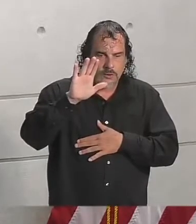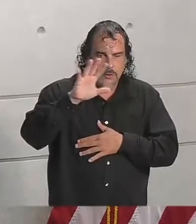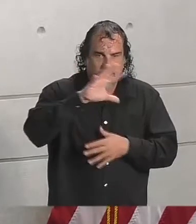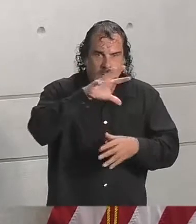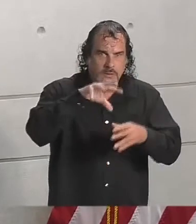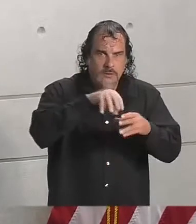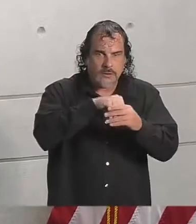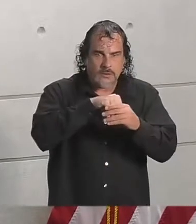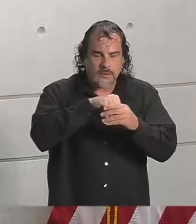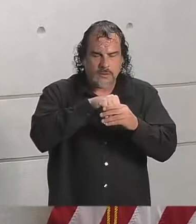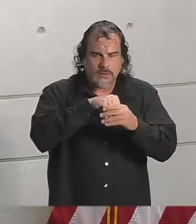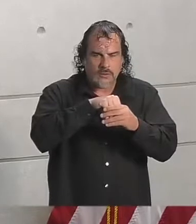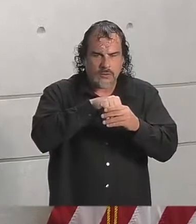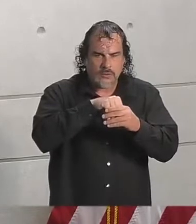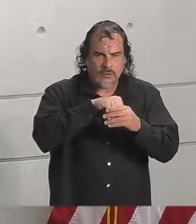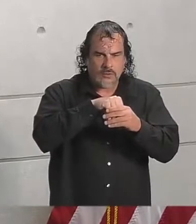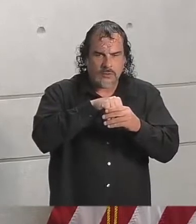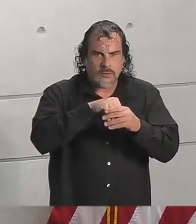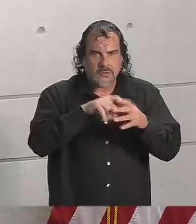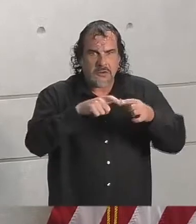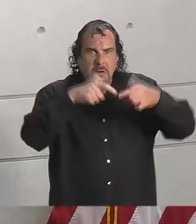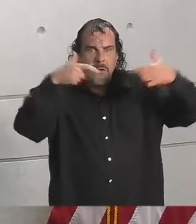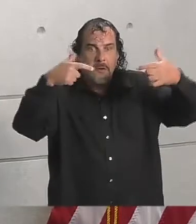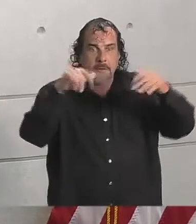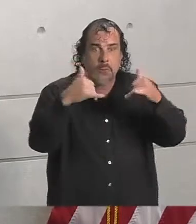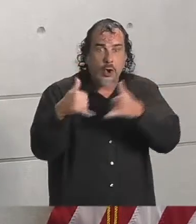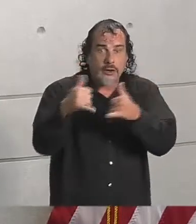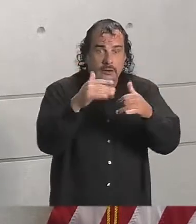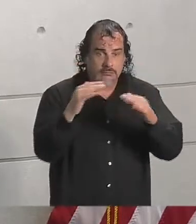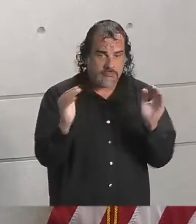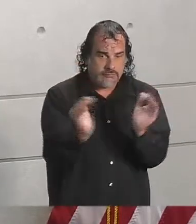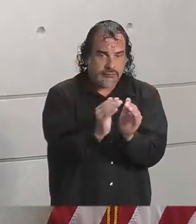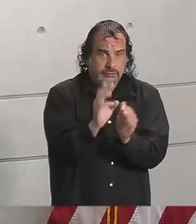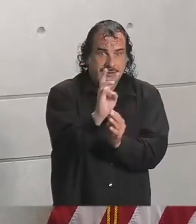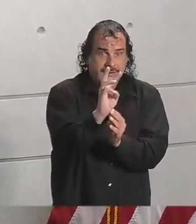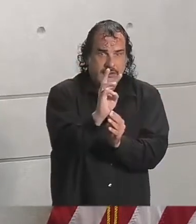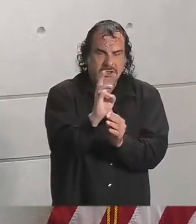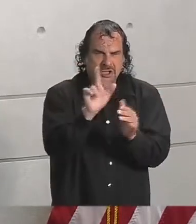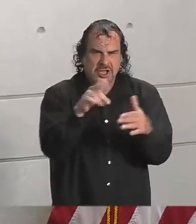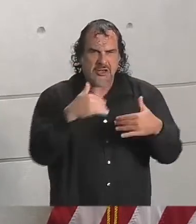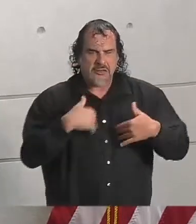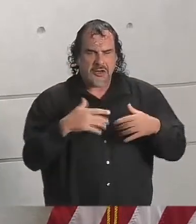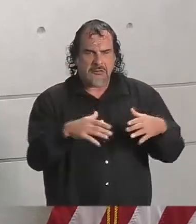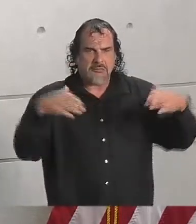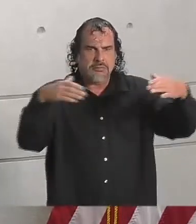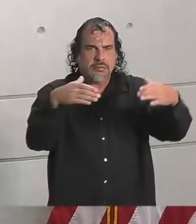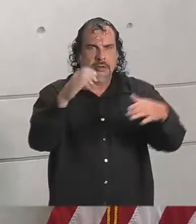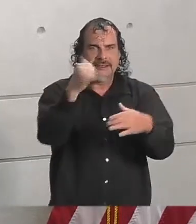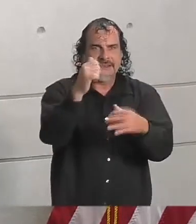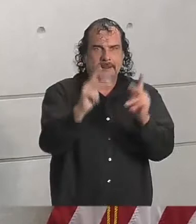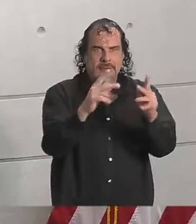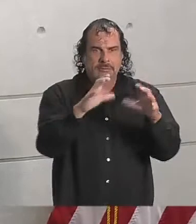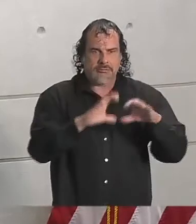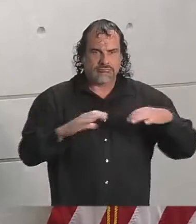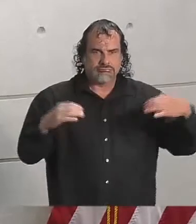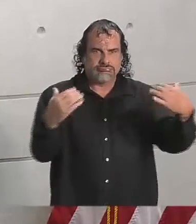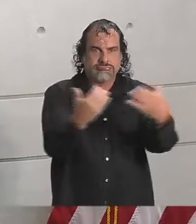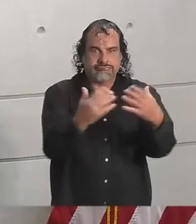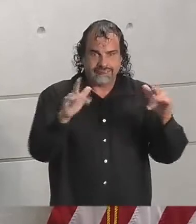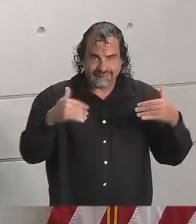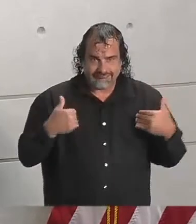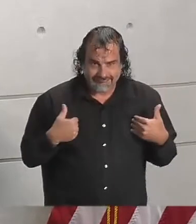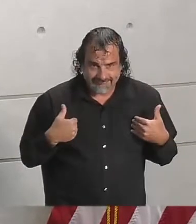size of an individual party, which was limited to 6. It is now limited to 10, where